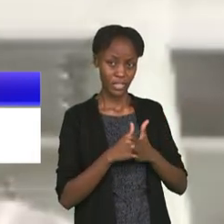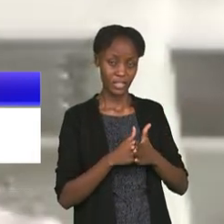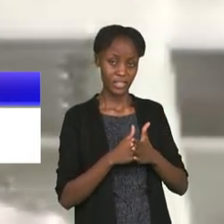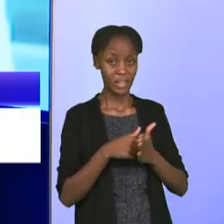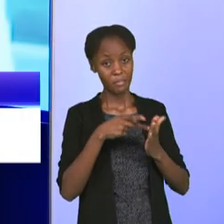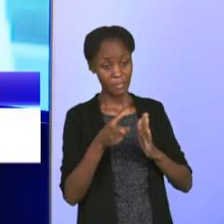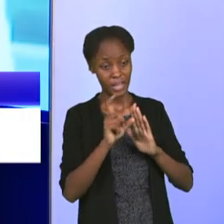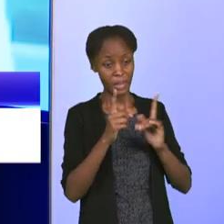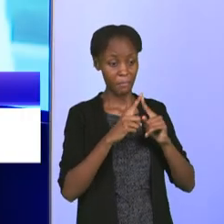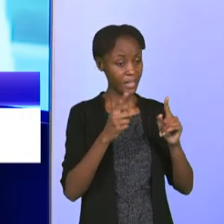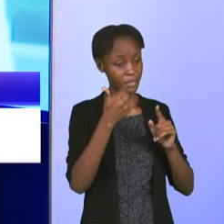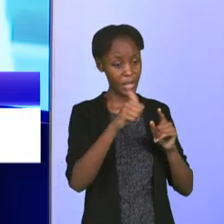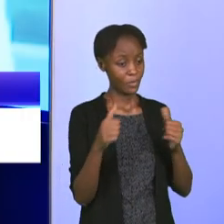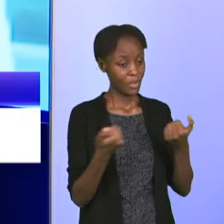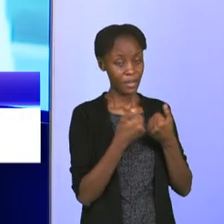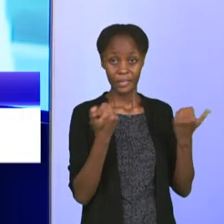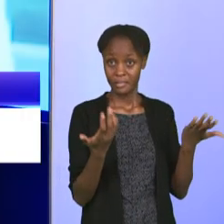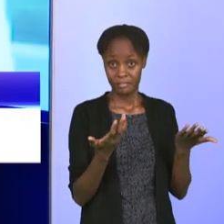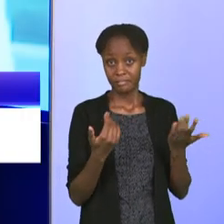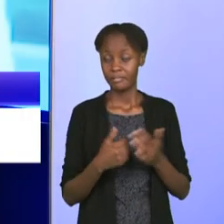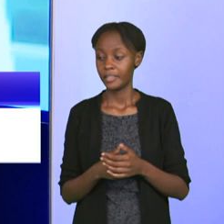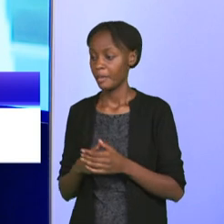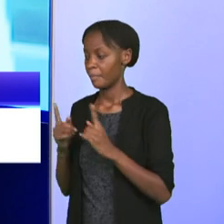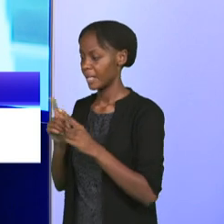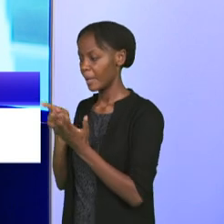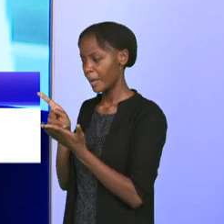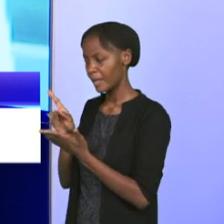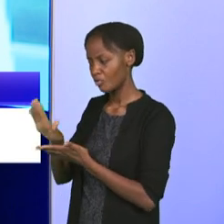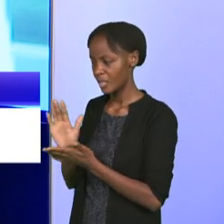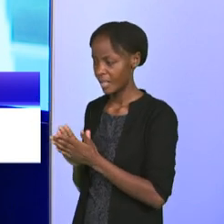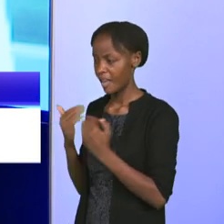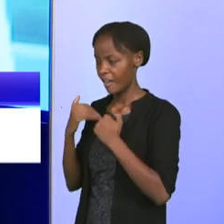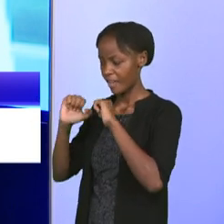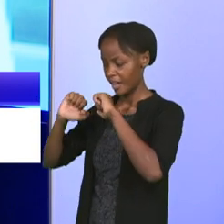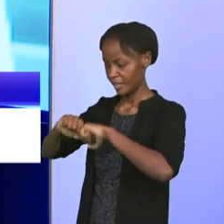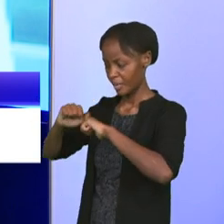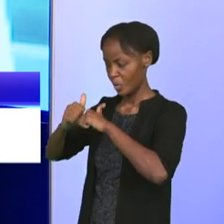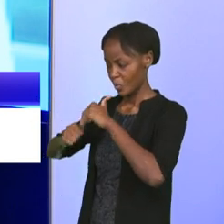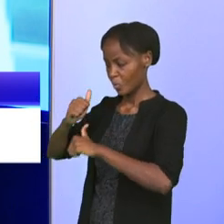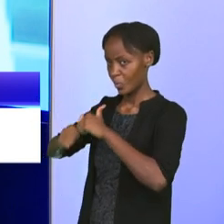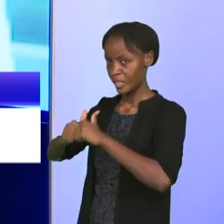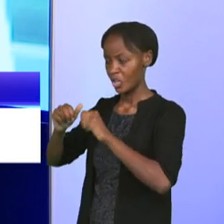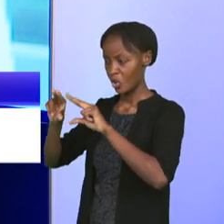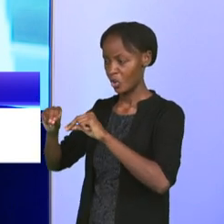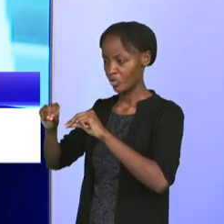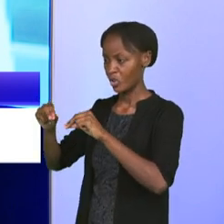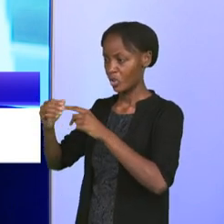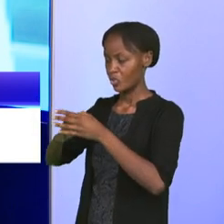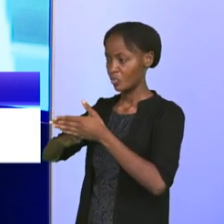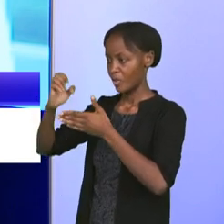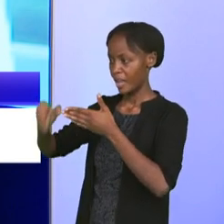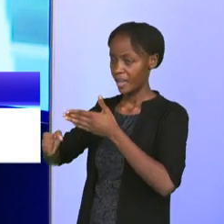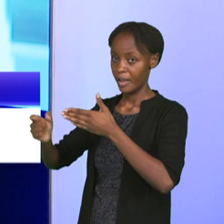What can I say? Talking about the payment, you had a contract that was not to end on August 2019.